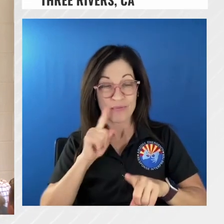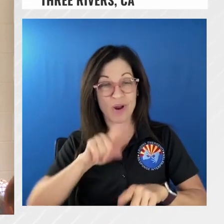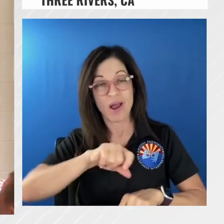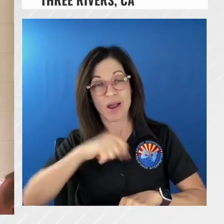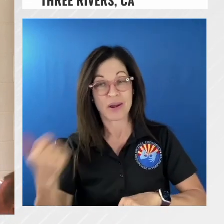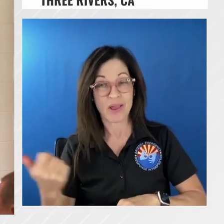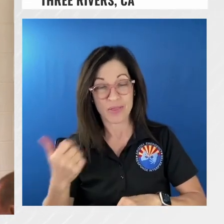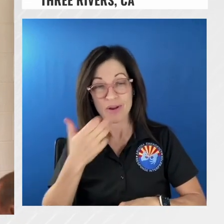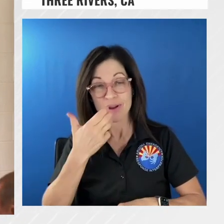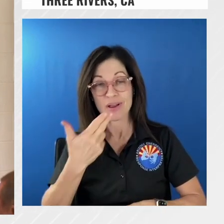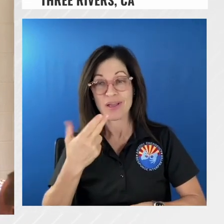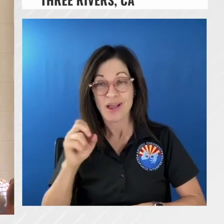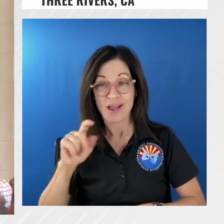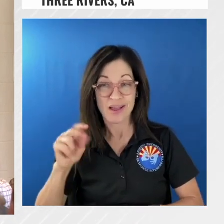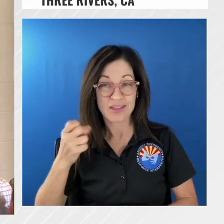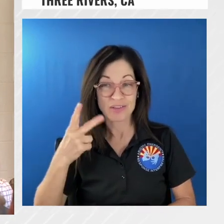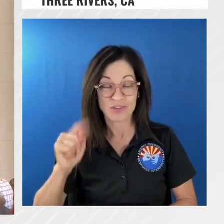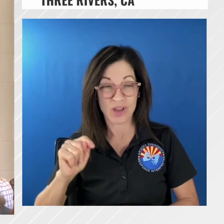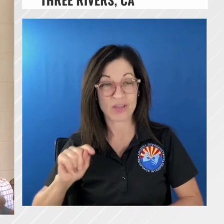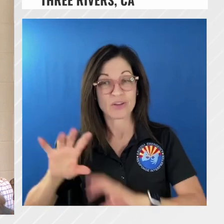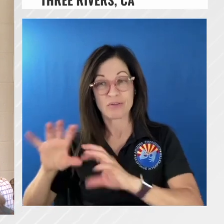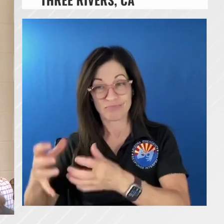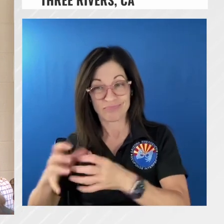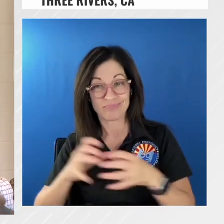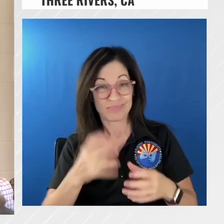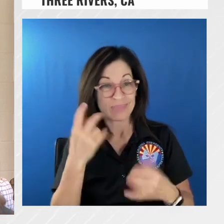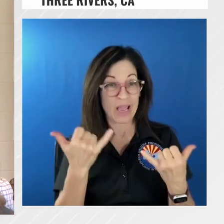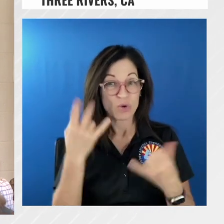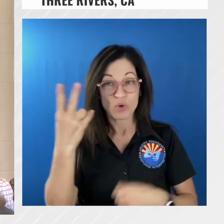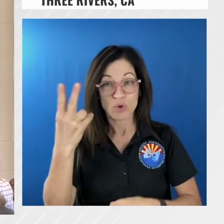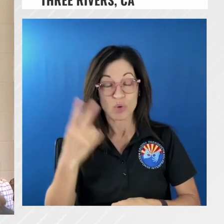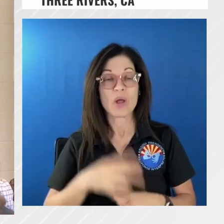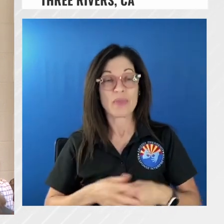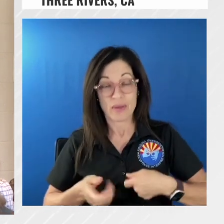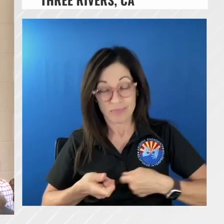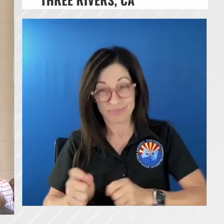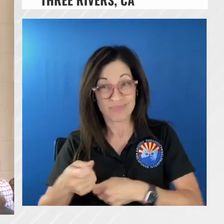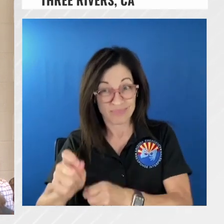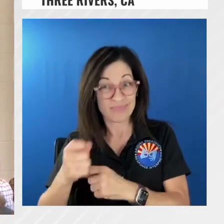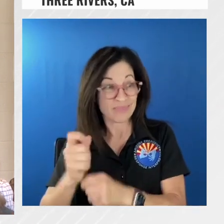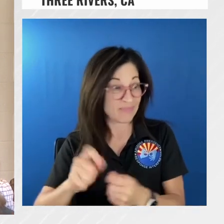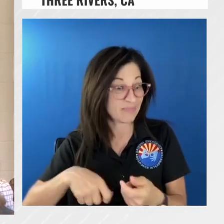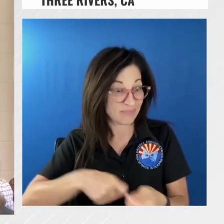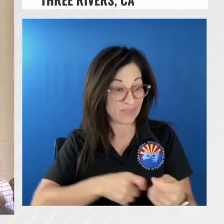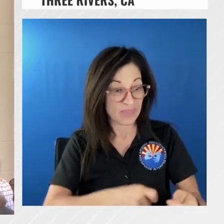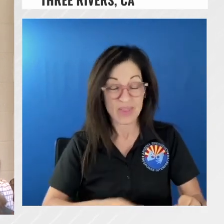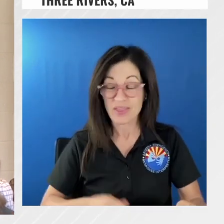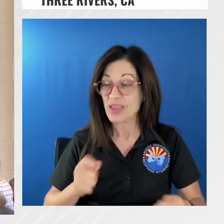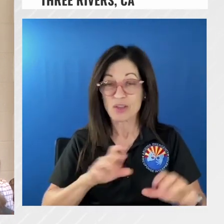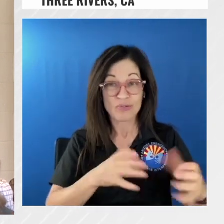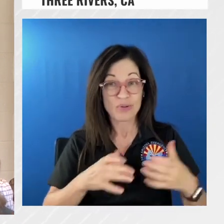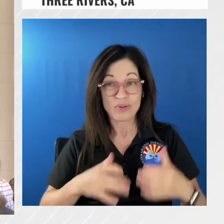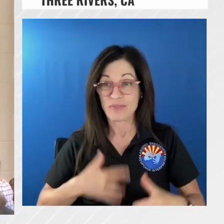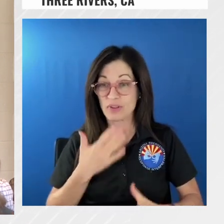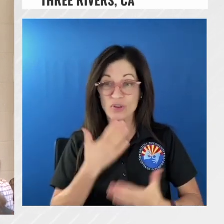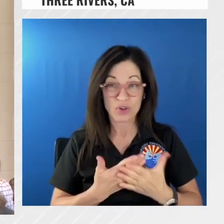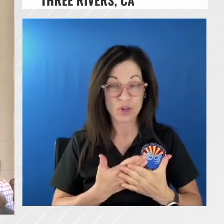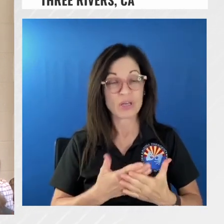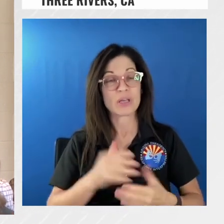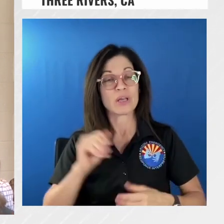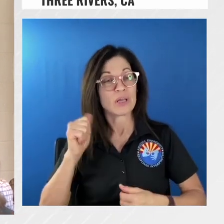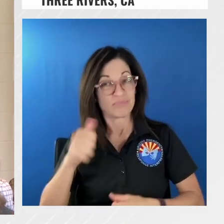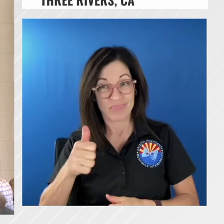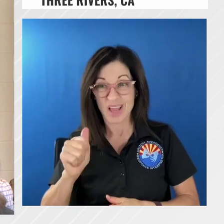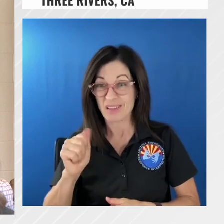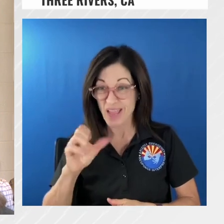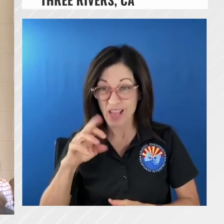on the fire within two days they started cutting line and they were feeling good like they were making progress the fire was 10 acres they had a pretty good anchor